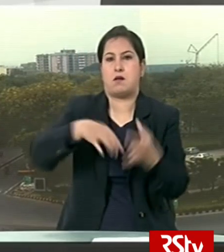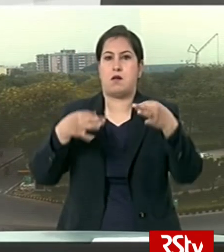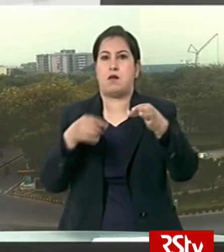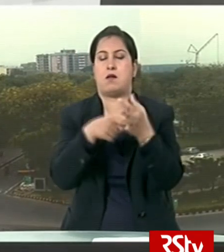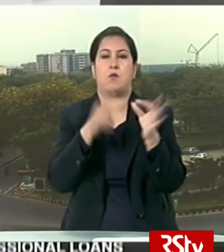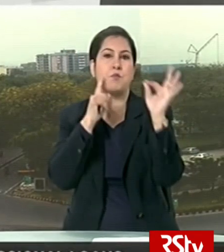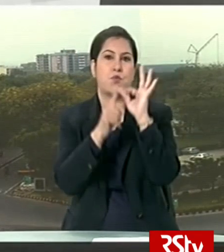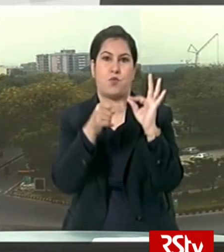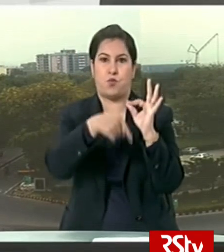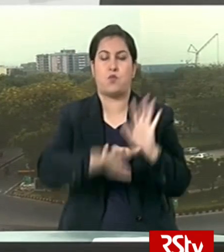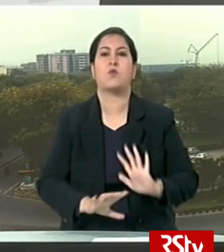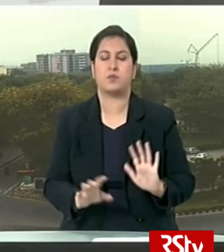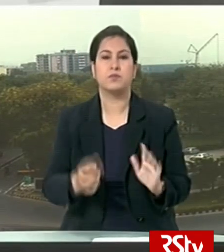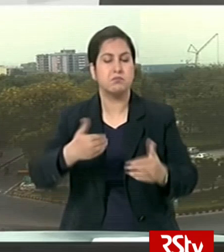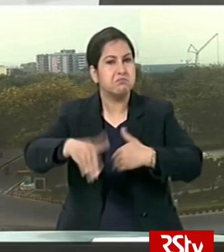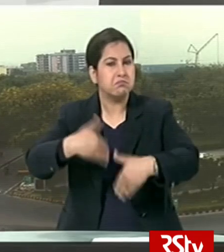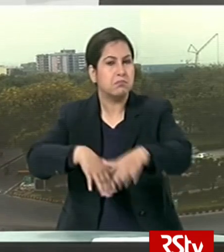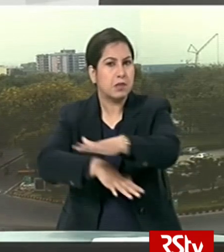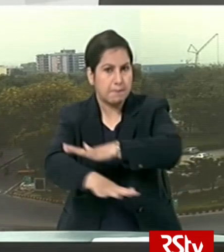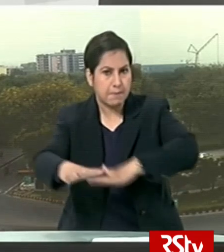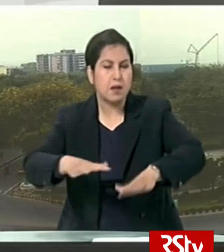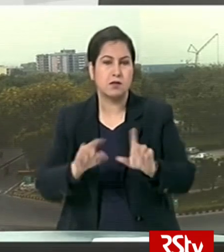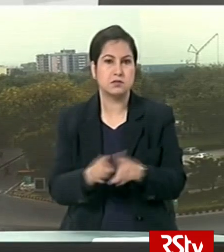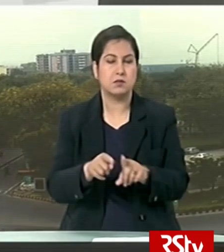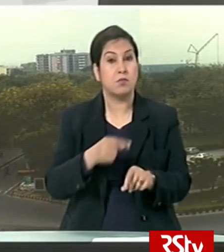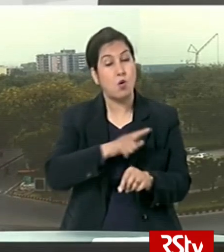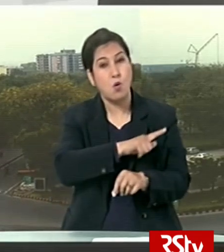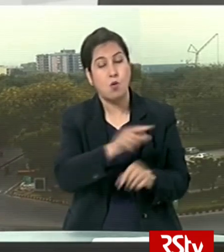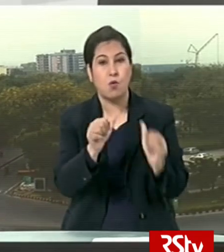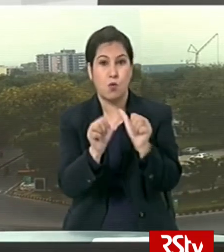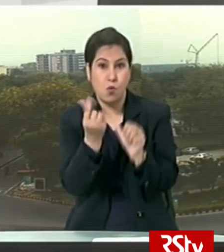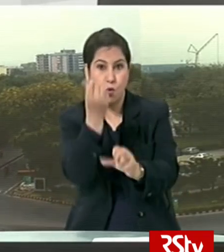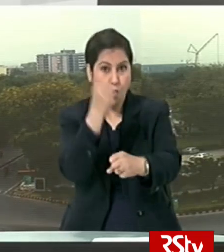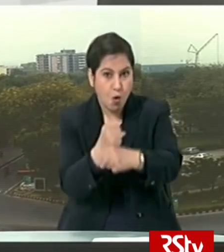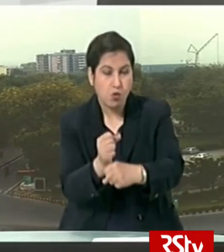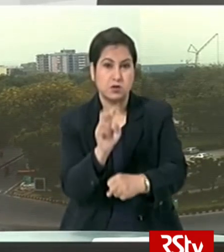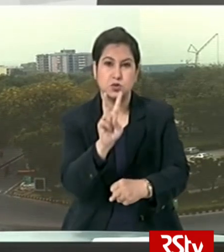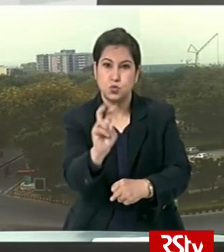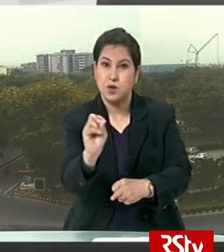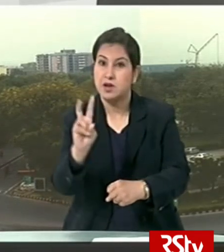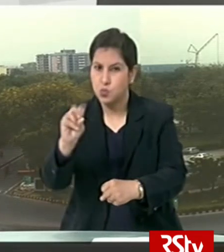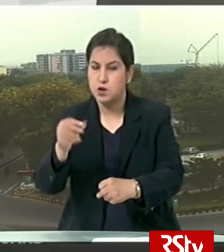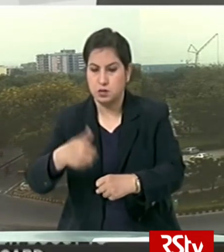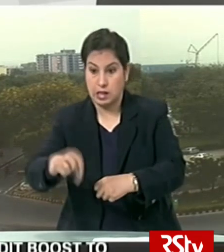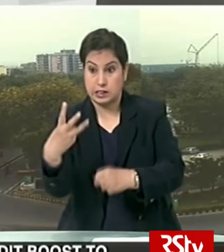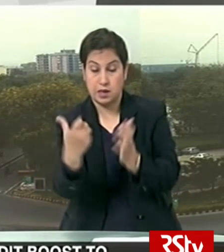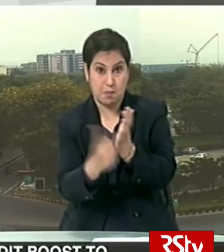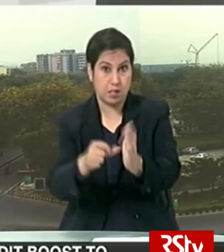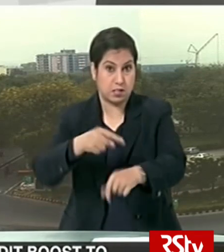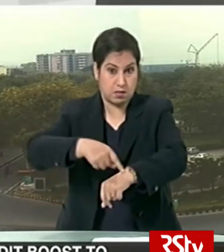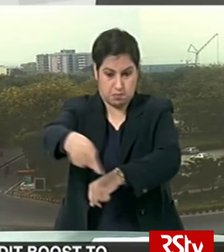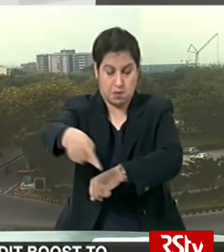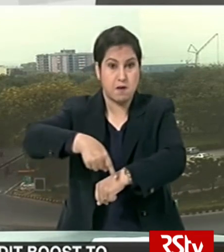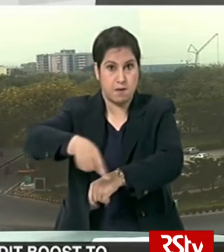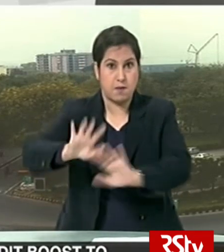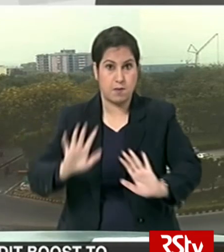nation one ration card will be implemented and by august 2020 which is another three months within three